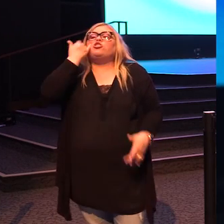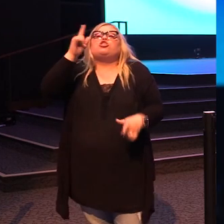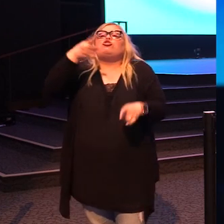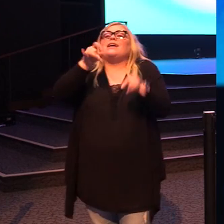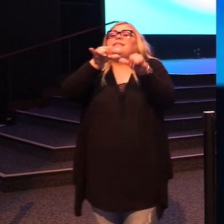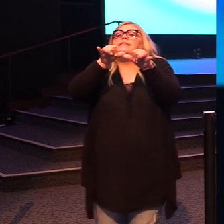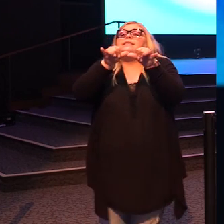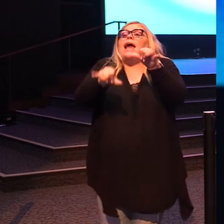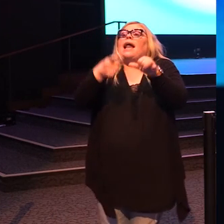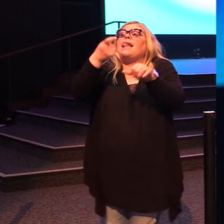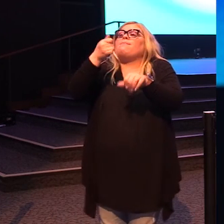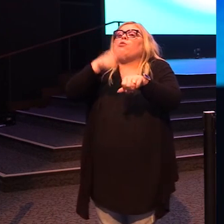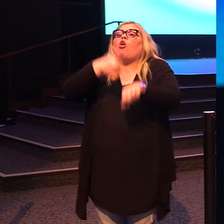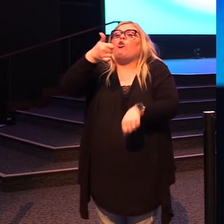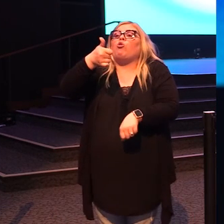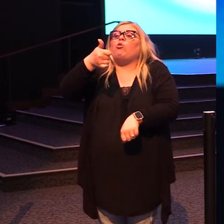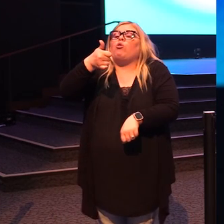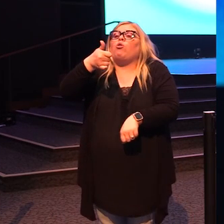stayed.